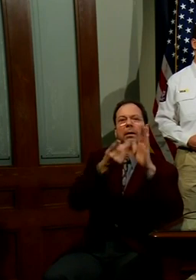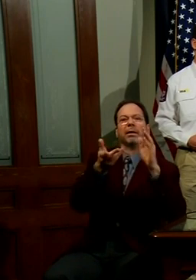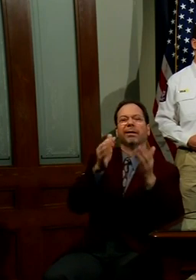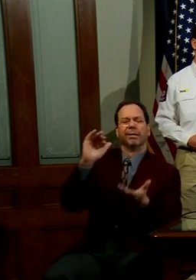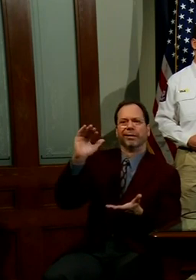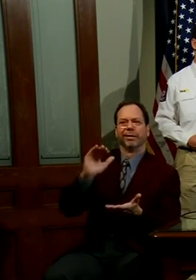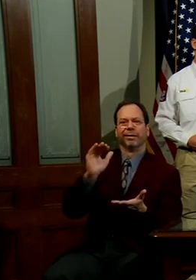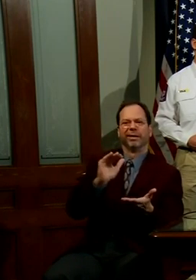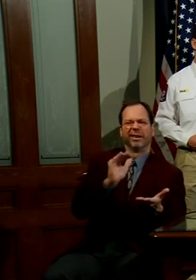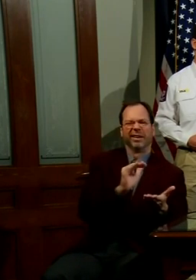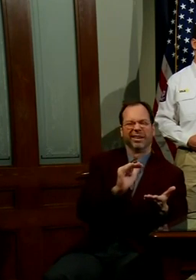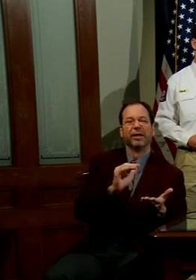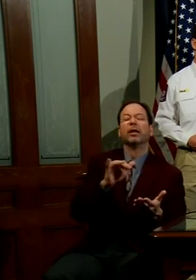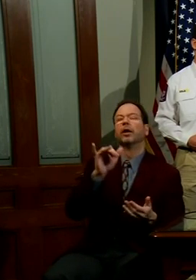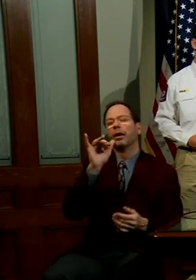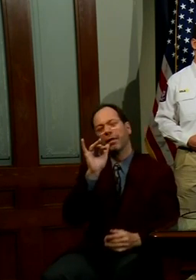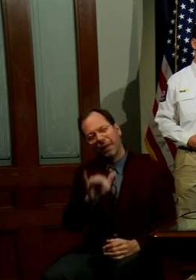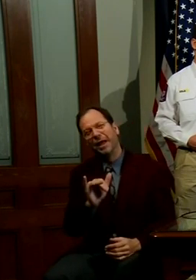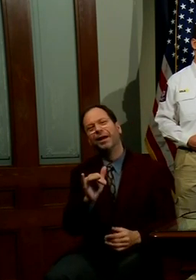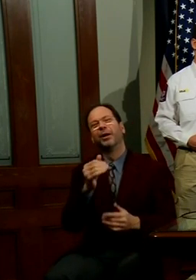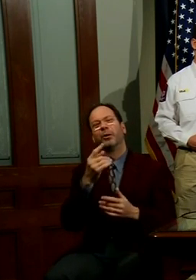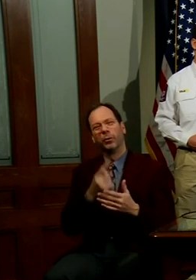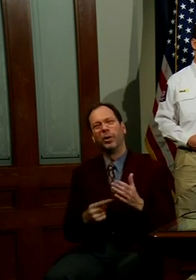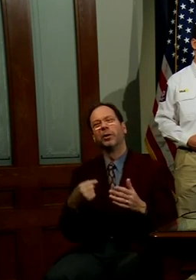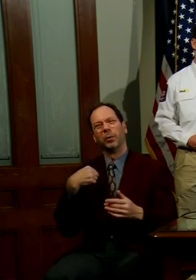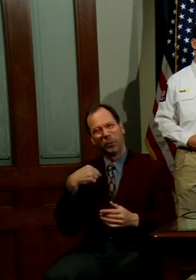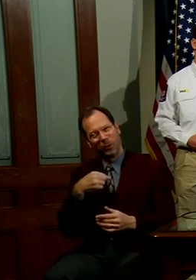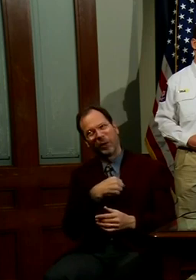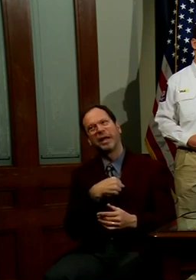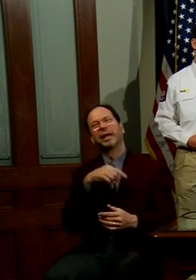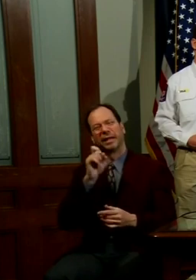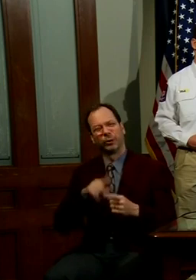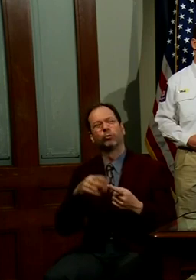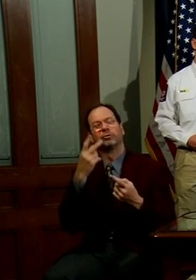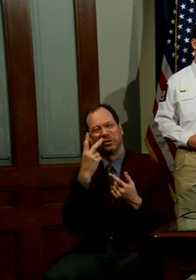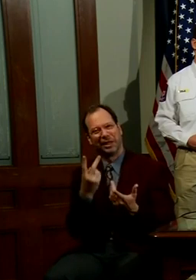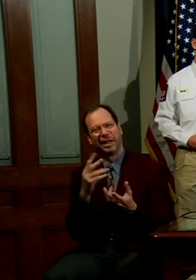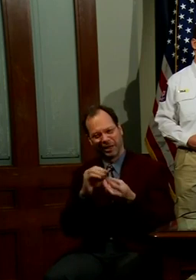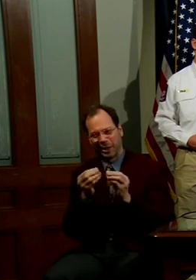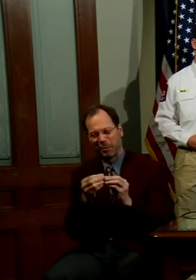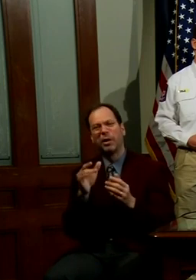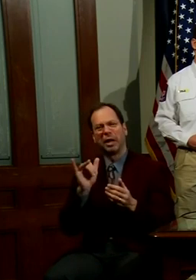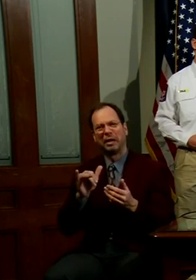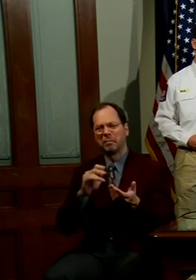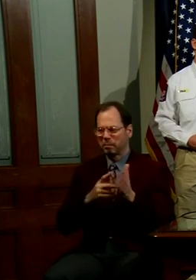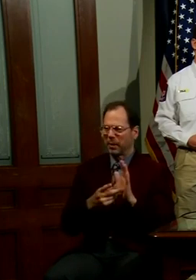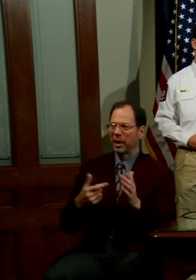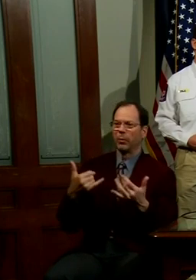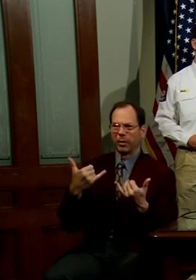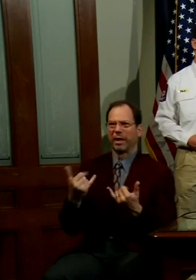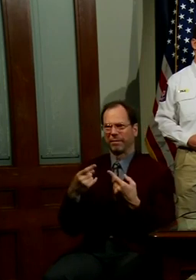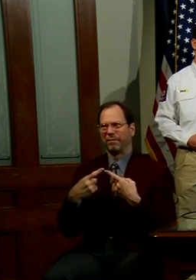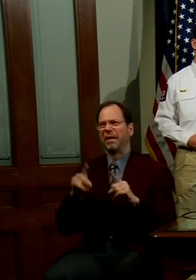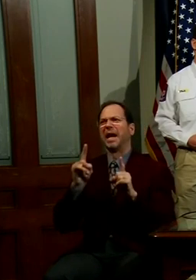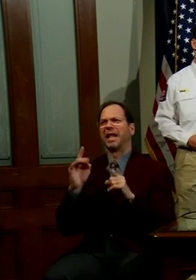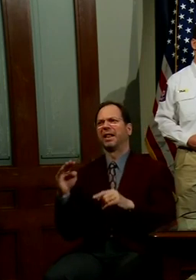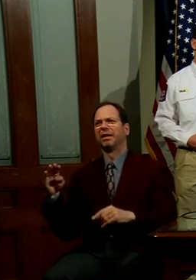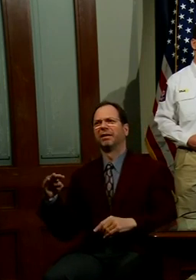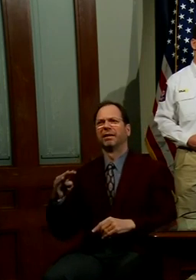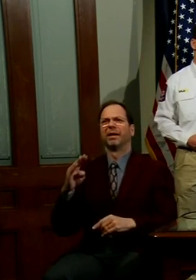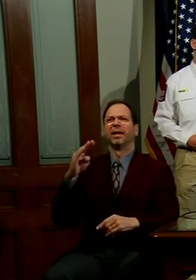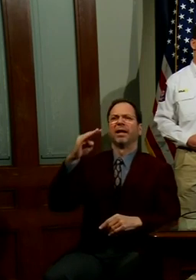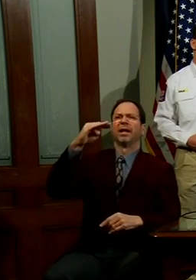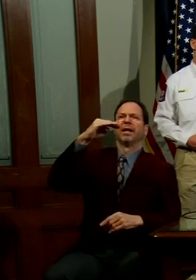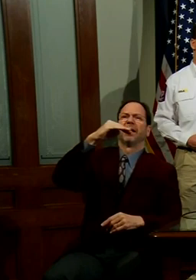Those are exactly the kinds of numbers that we need to see if we're going to show that we are bending the curve of COVID-19